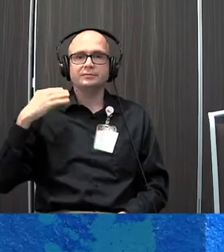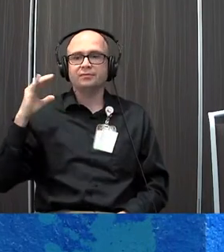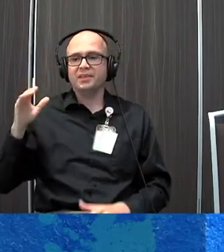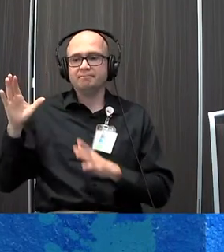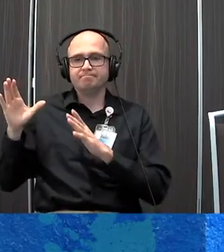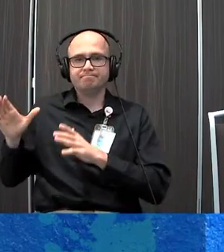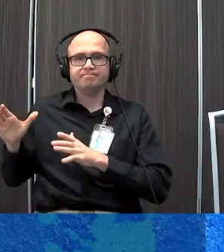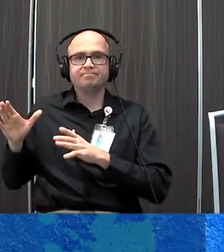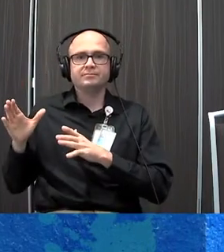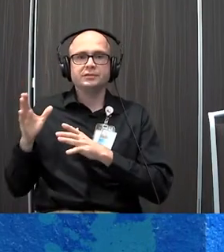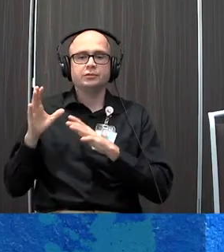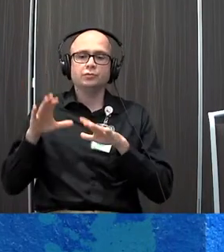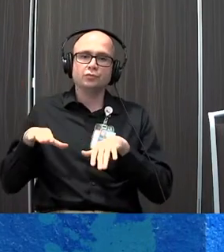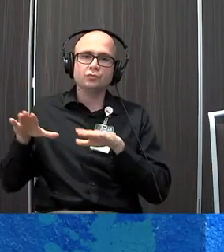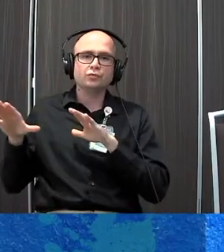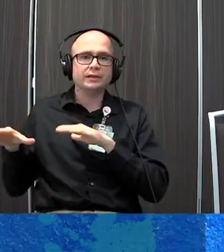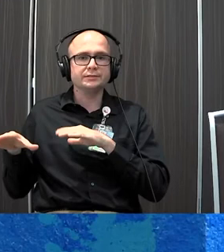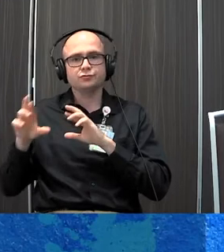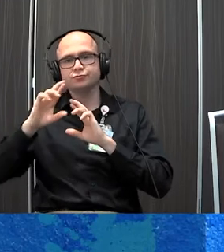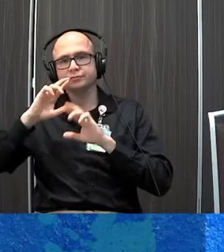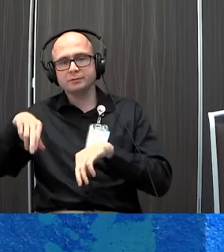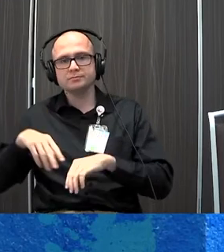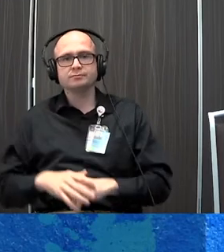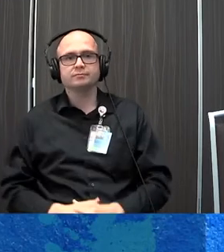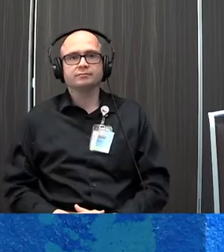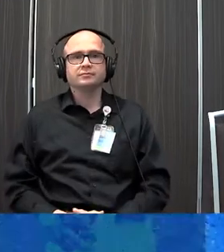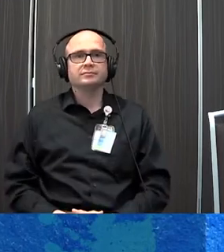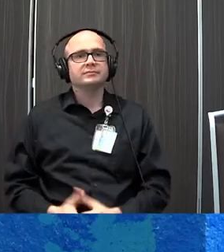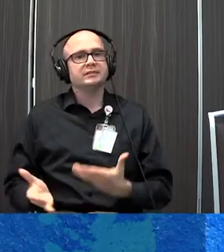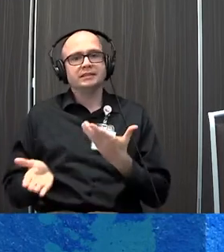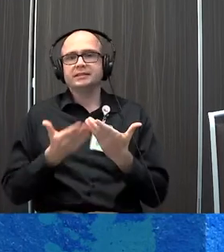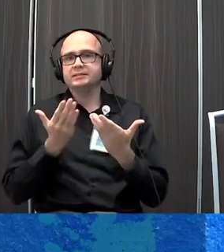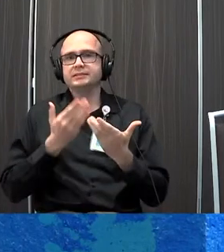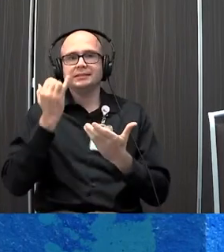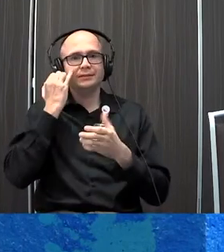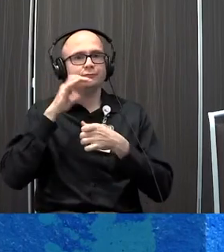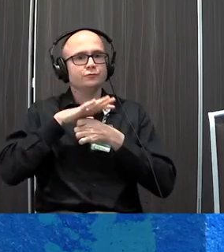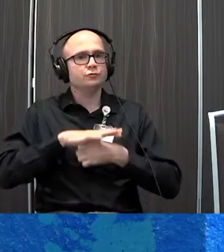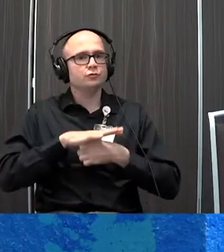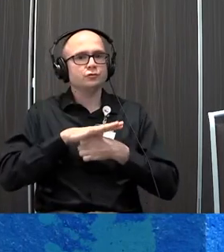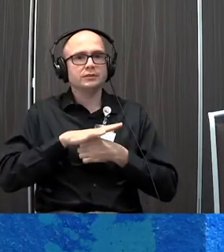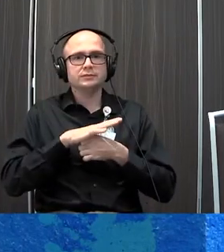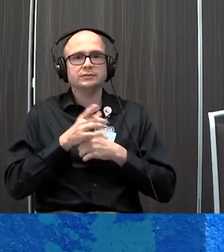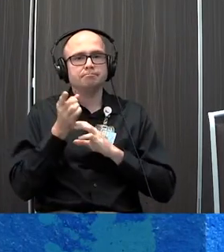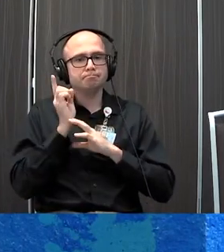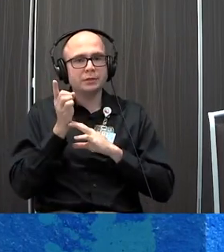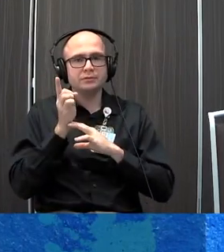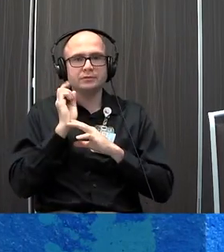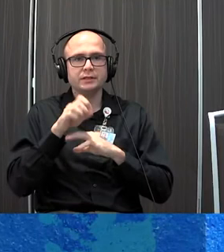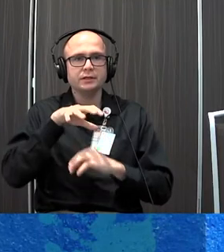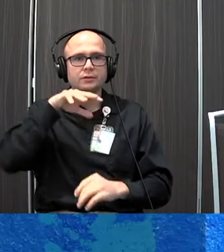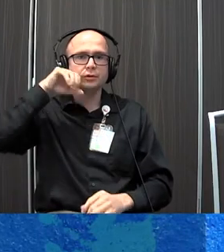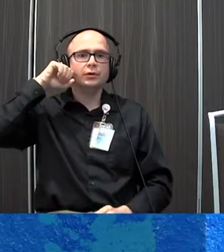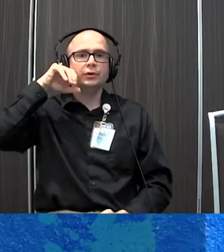It engages this rest and relaxation response. And this is a very easy way. If you are stressed, if you're in a moment, and you can inhale, double